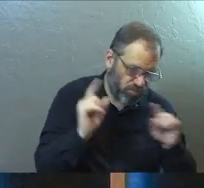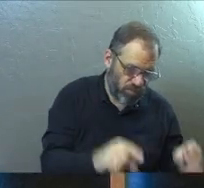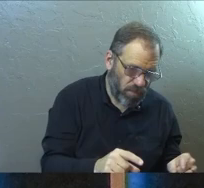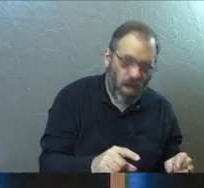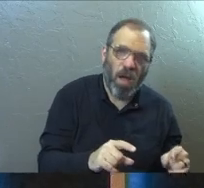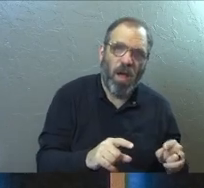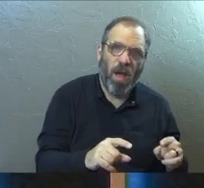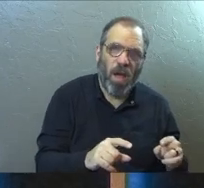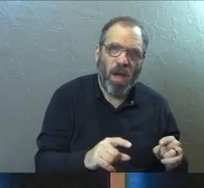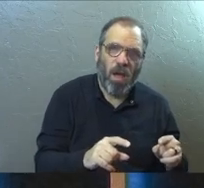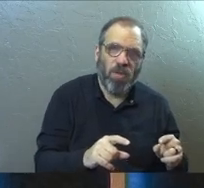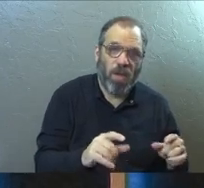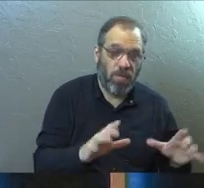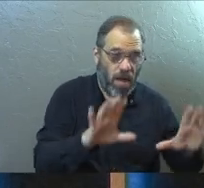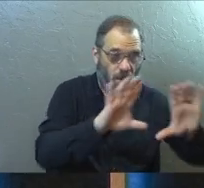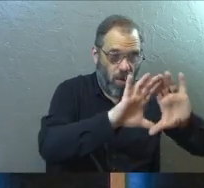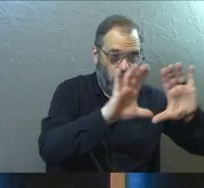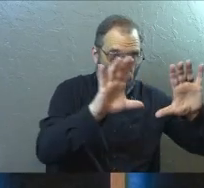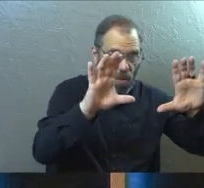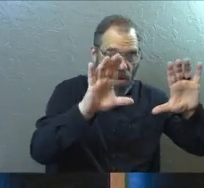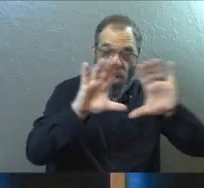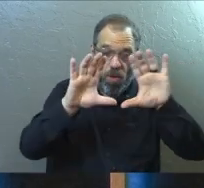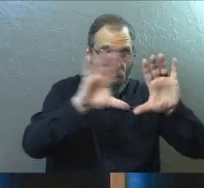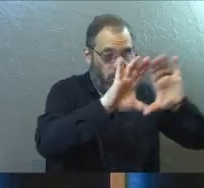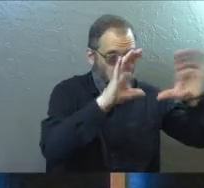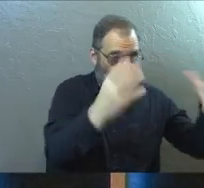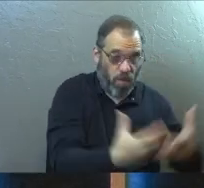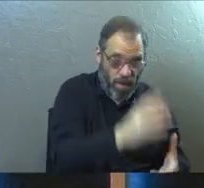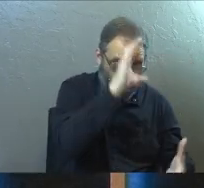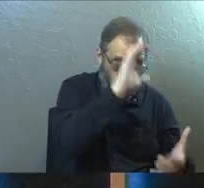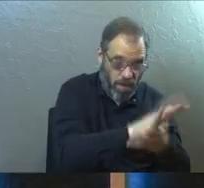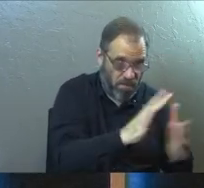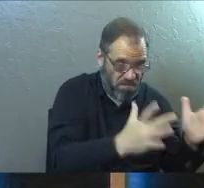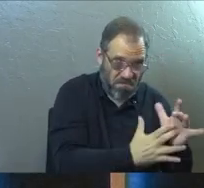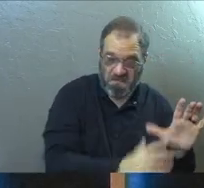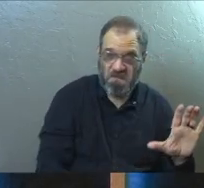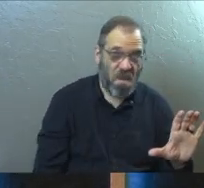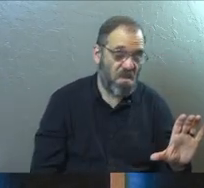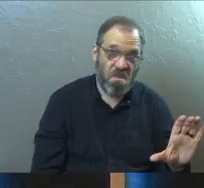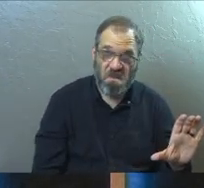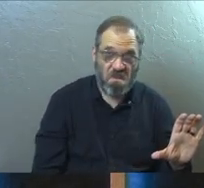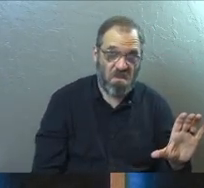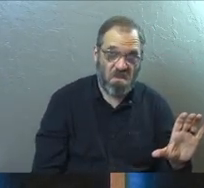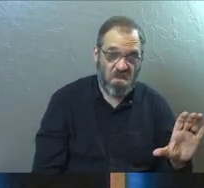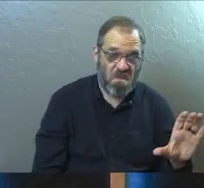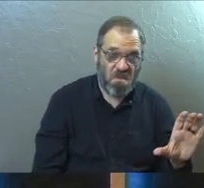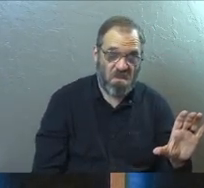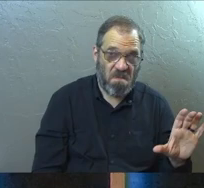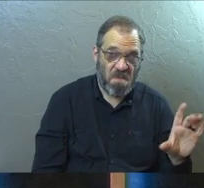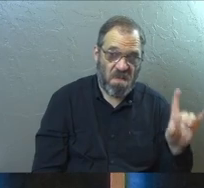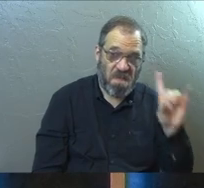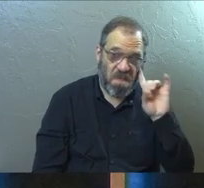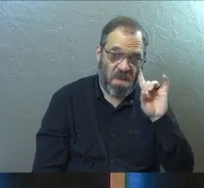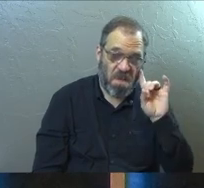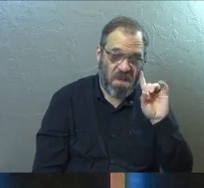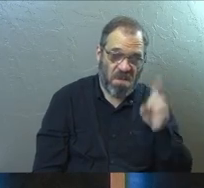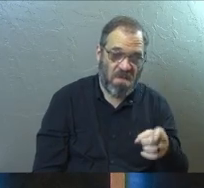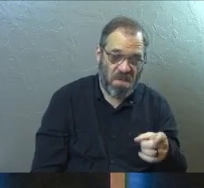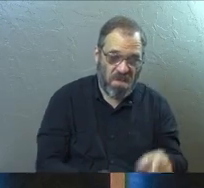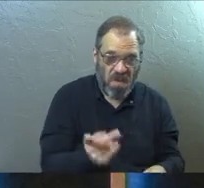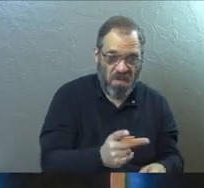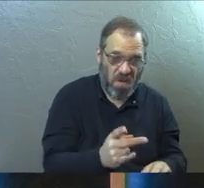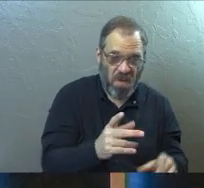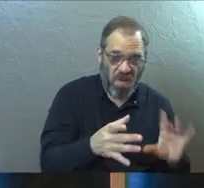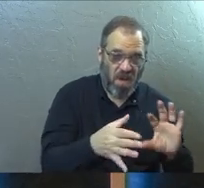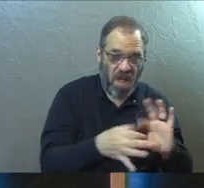So they just flipped the crowds. The crowd wasn't really believing in Jesus. Then they started to think that they were the Olympian gods.